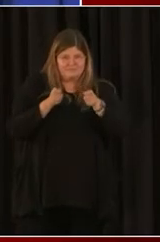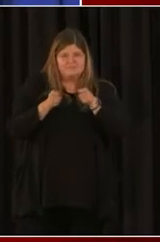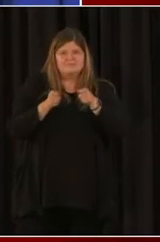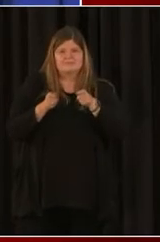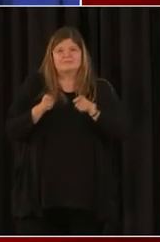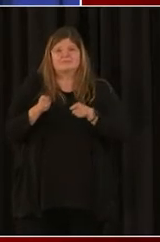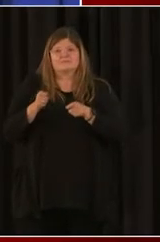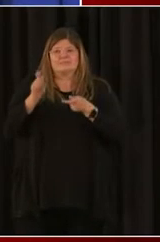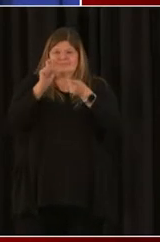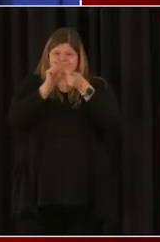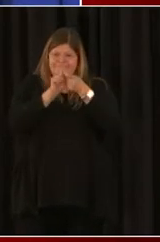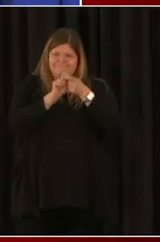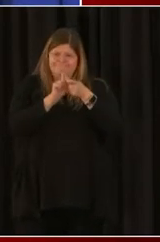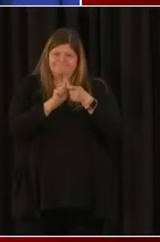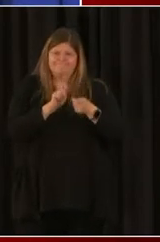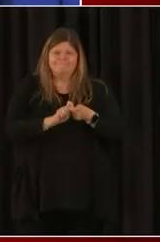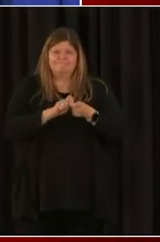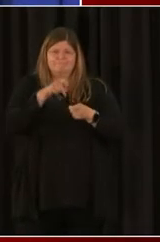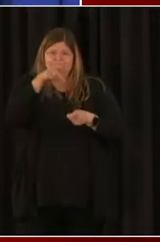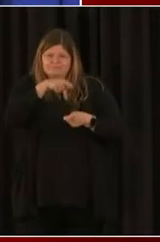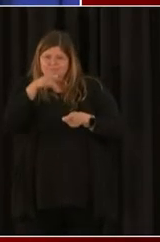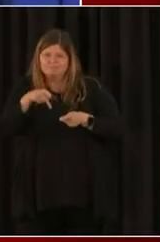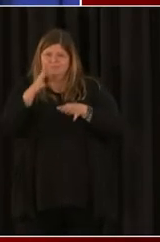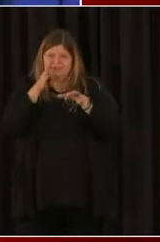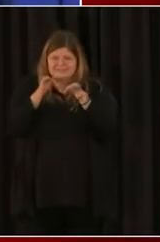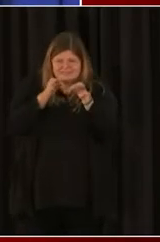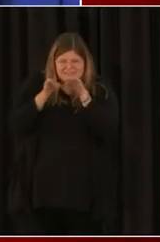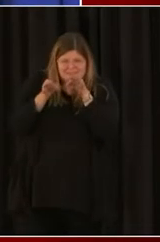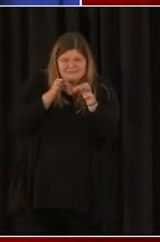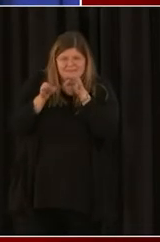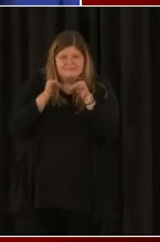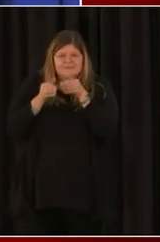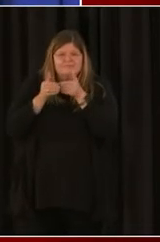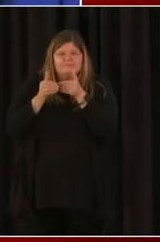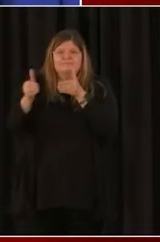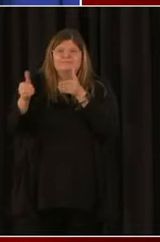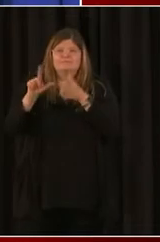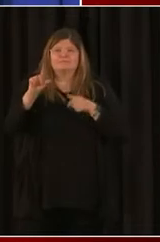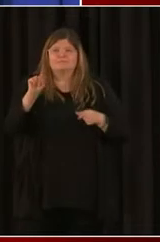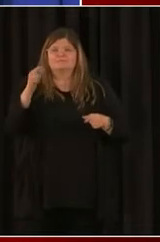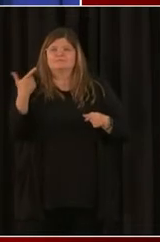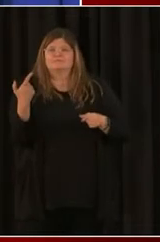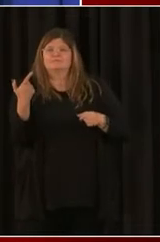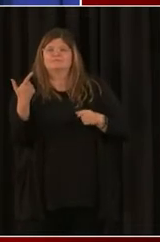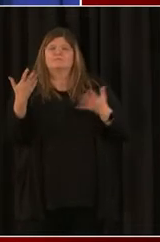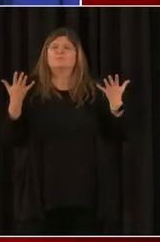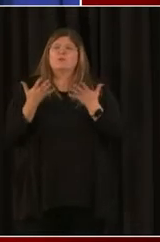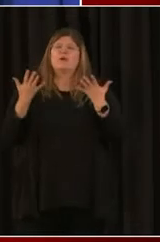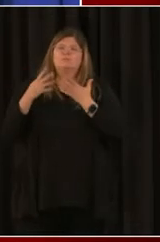of PPP and what we can expect for the 2021 program, I'll turn it over to Mr. Johnson.